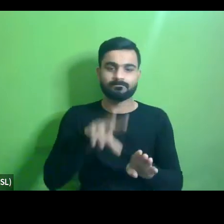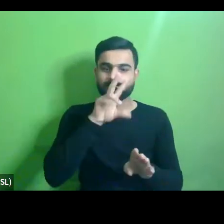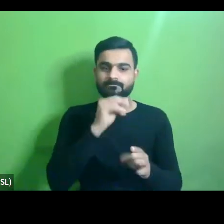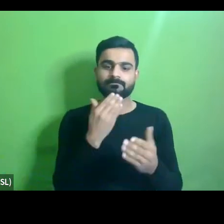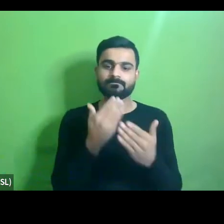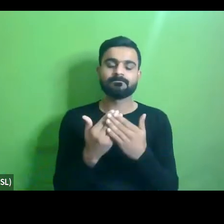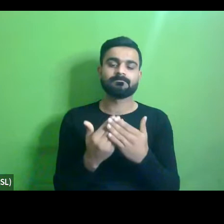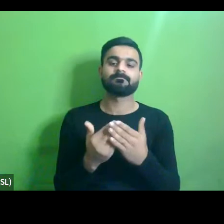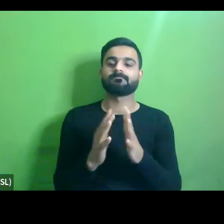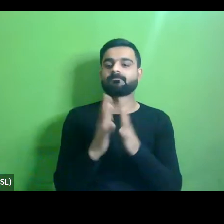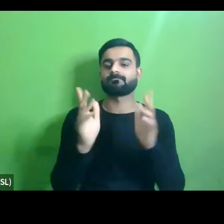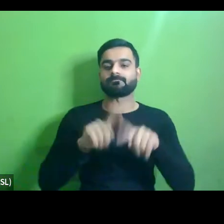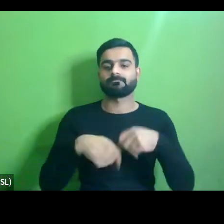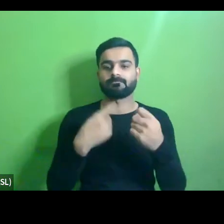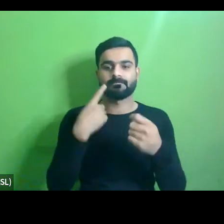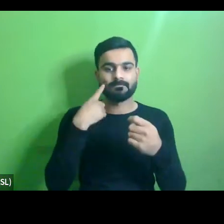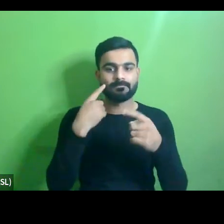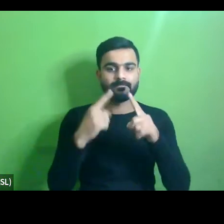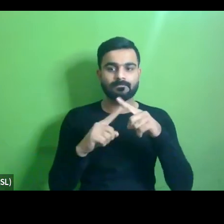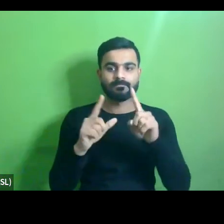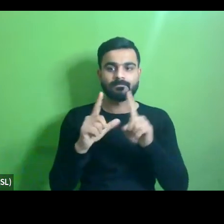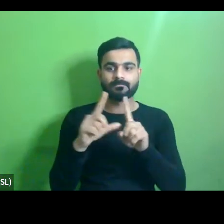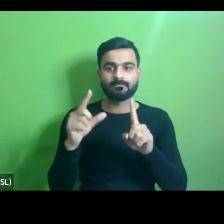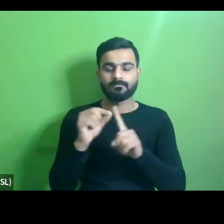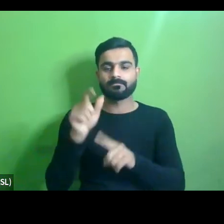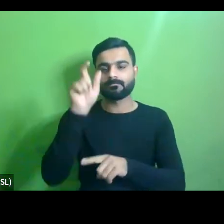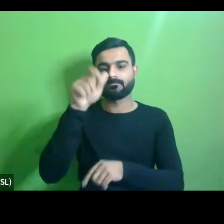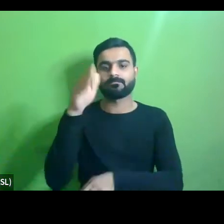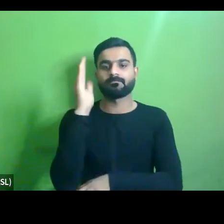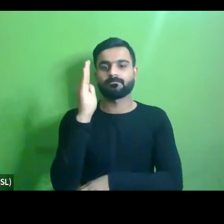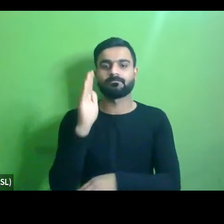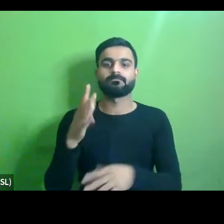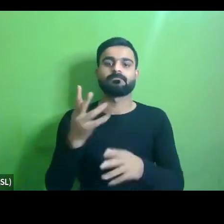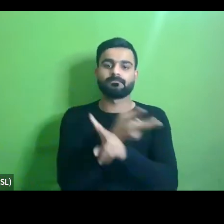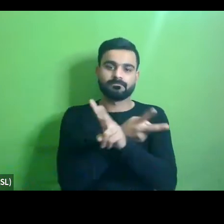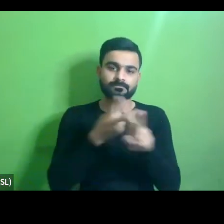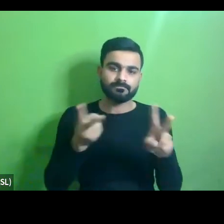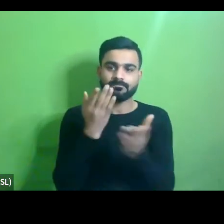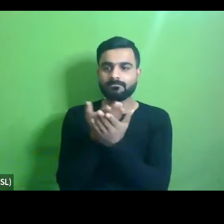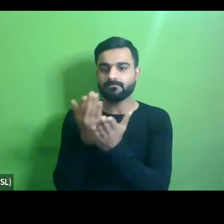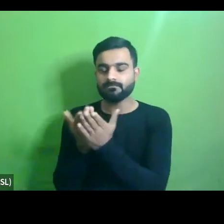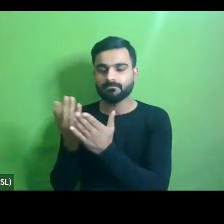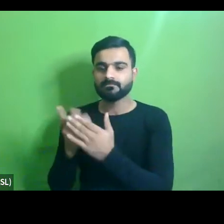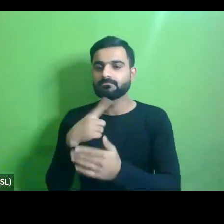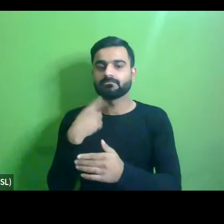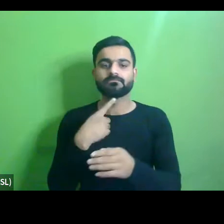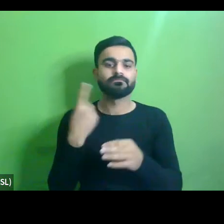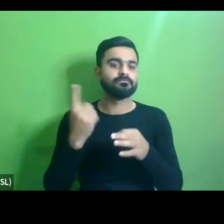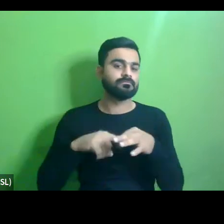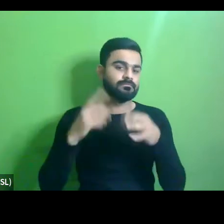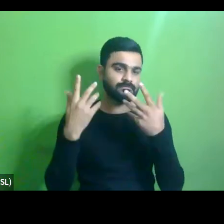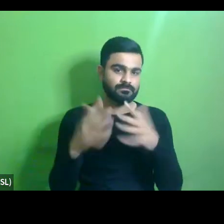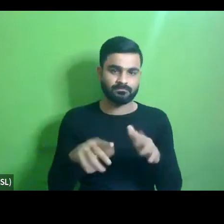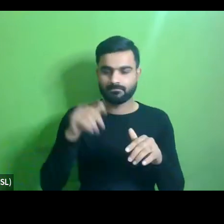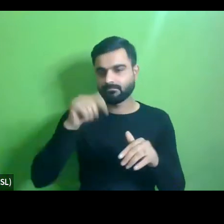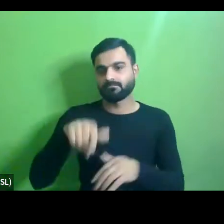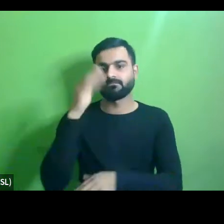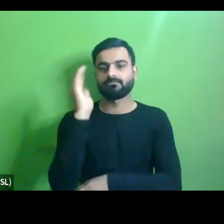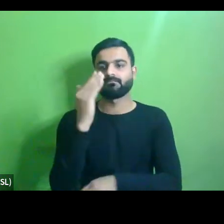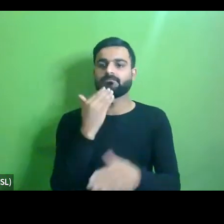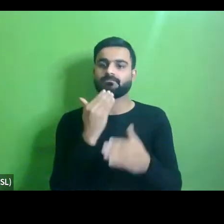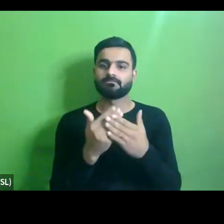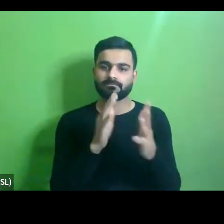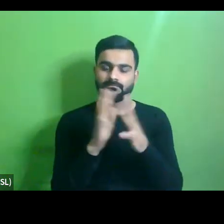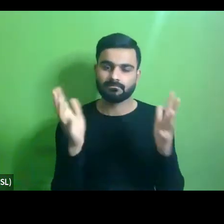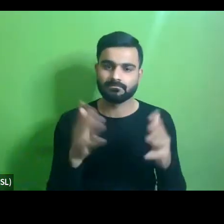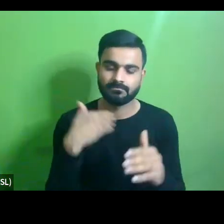so much the entire gtp team all the panellists and all the various participants who have joined us today uh for this session thank you so much